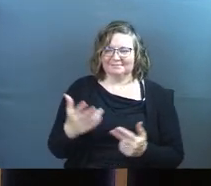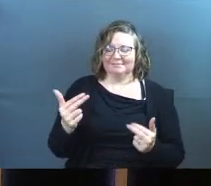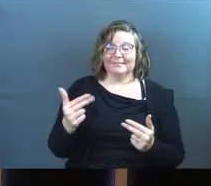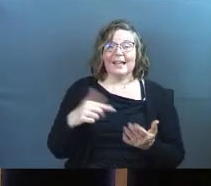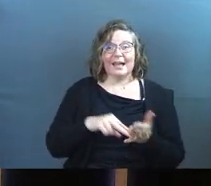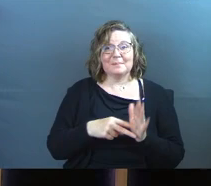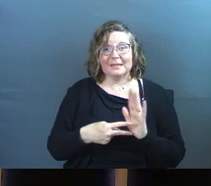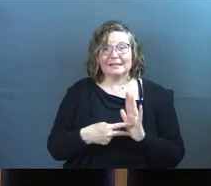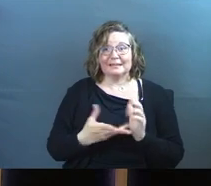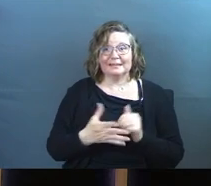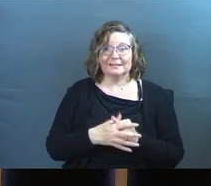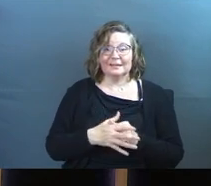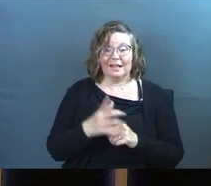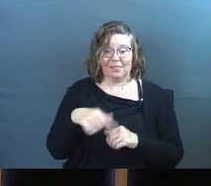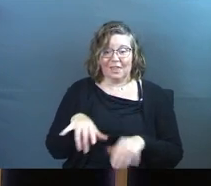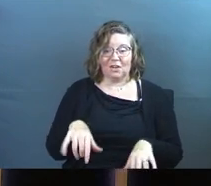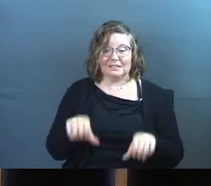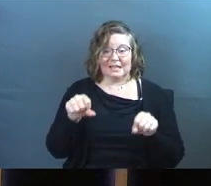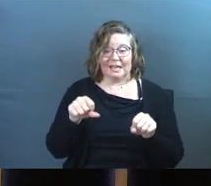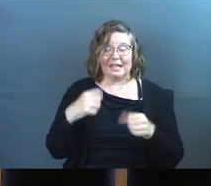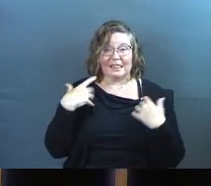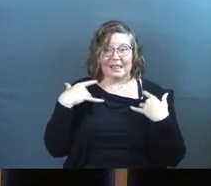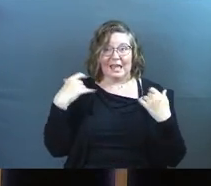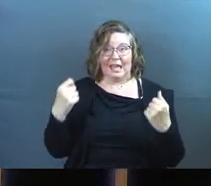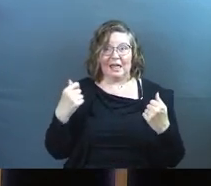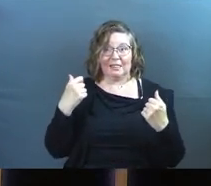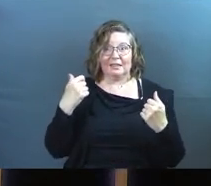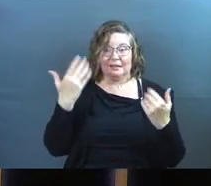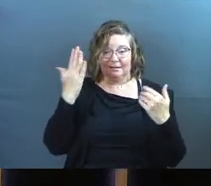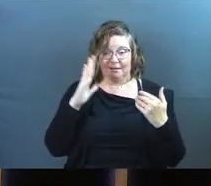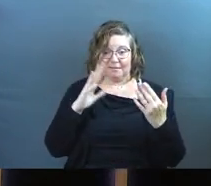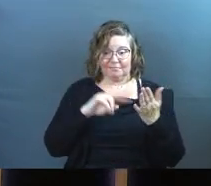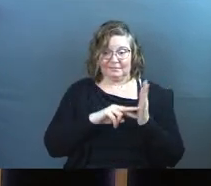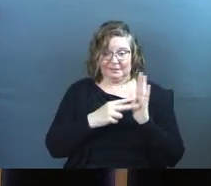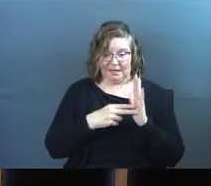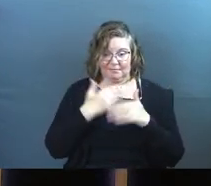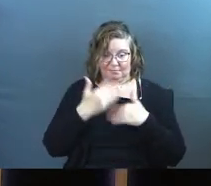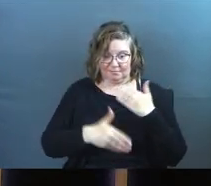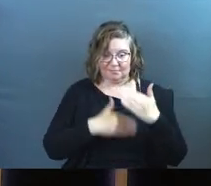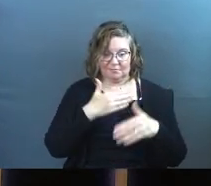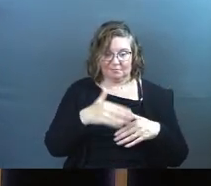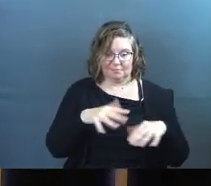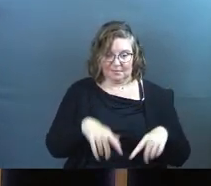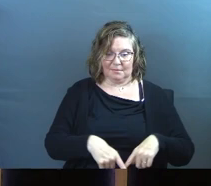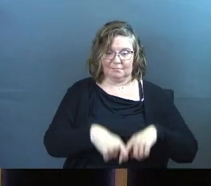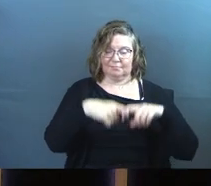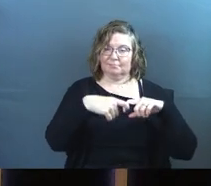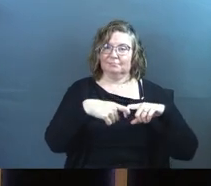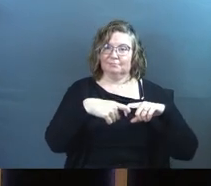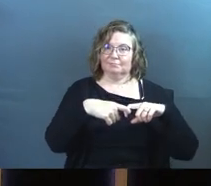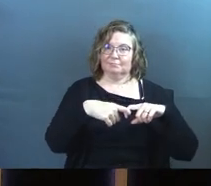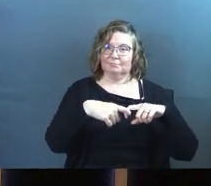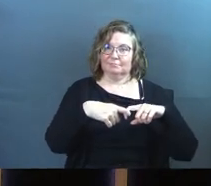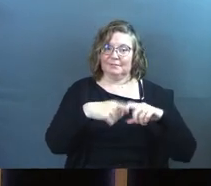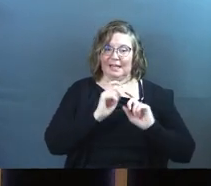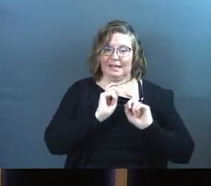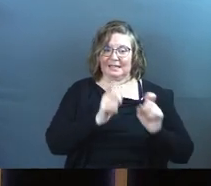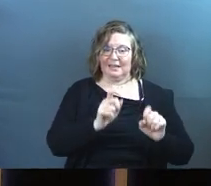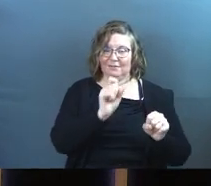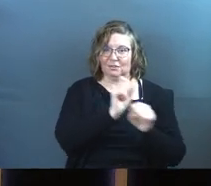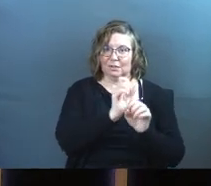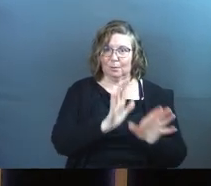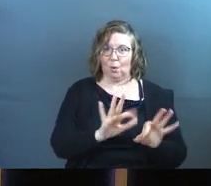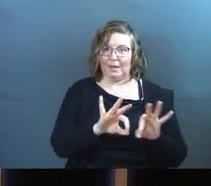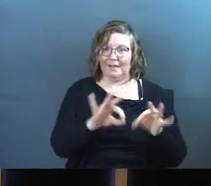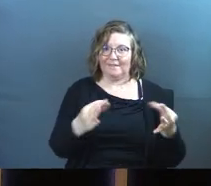I mean, they're taking the healthy rhythm that God intended for humanity and they're bringing it to their employee